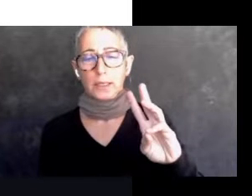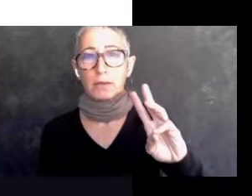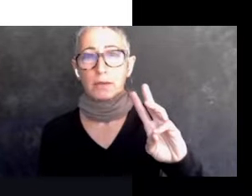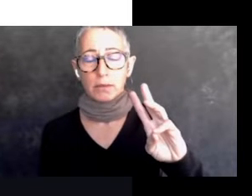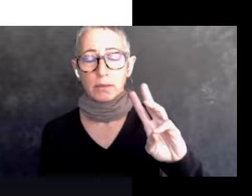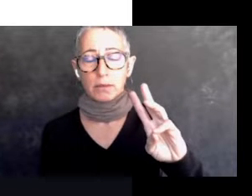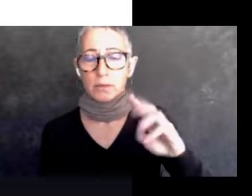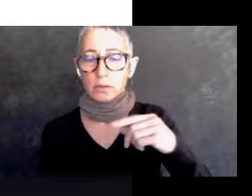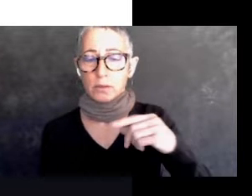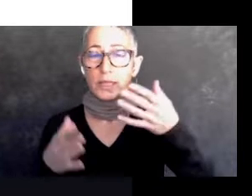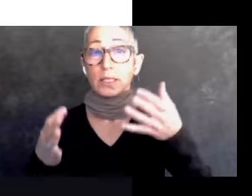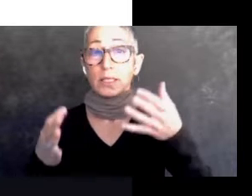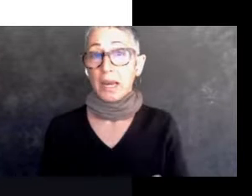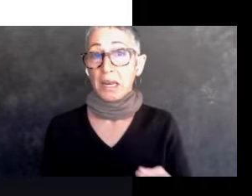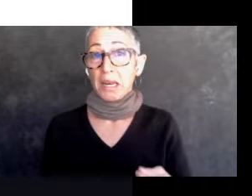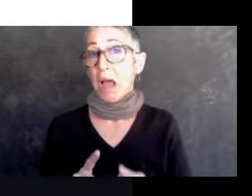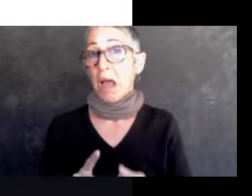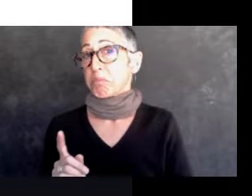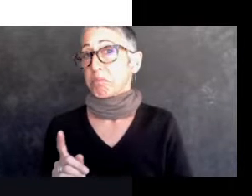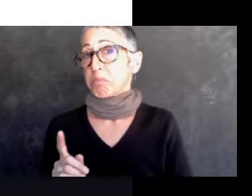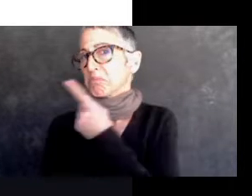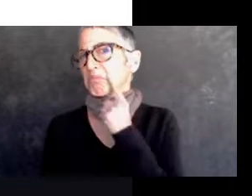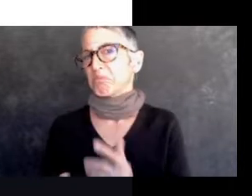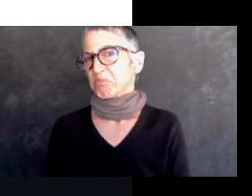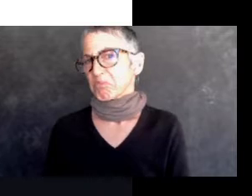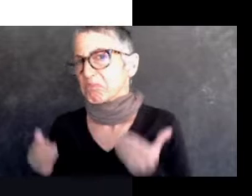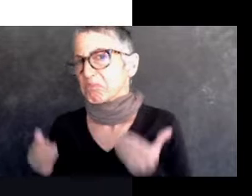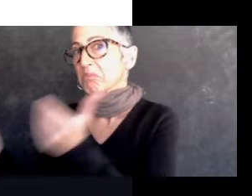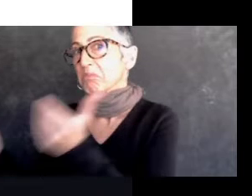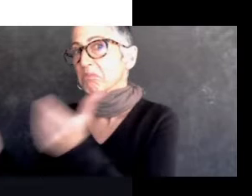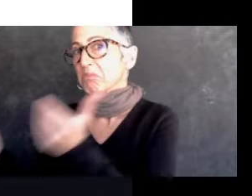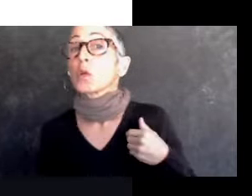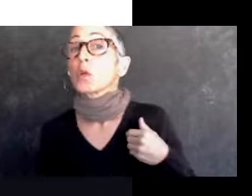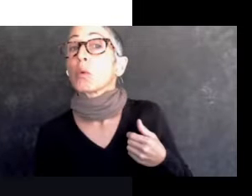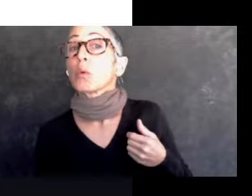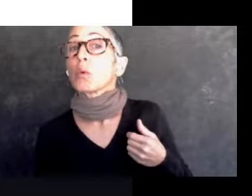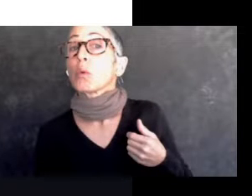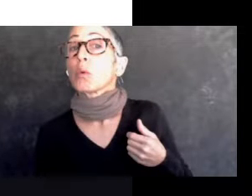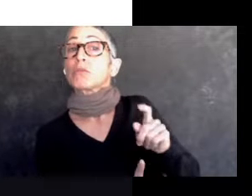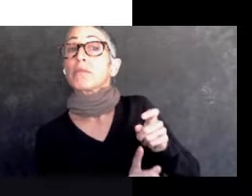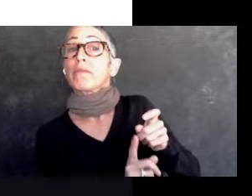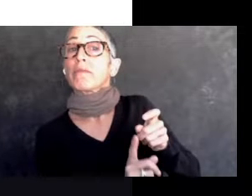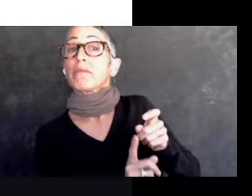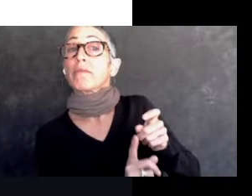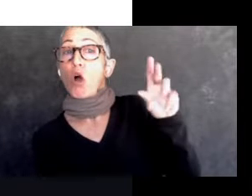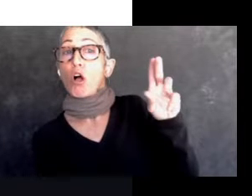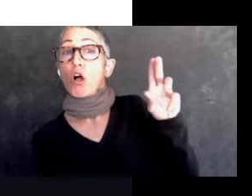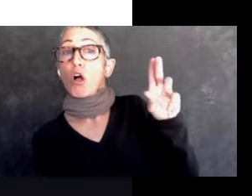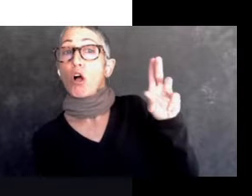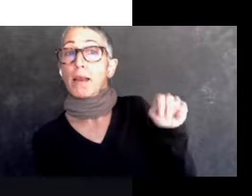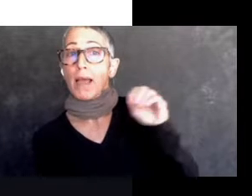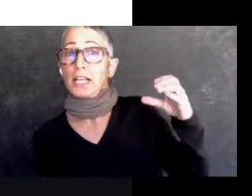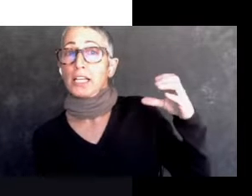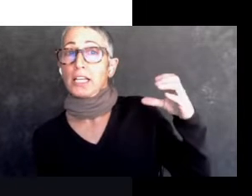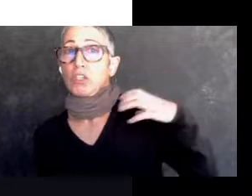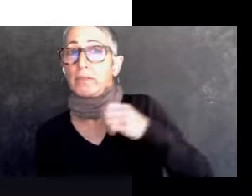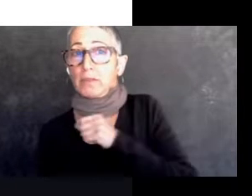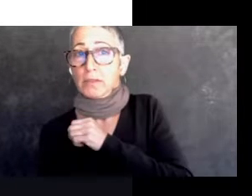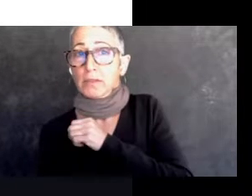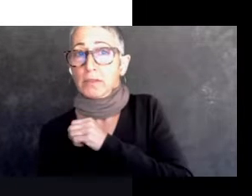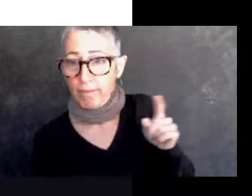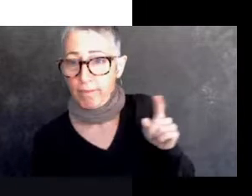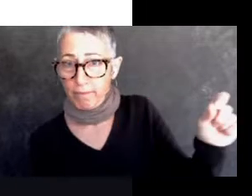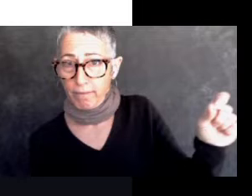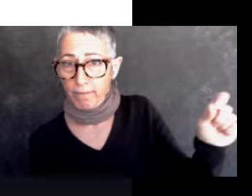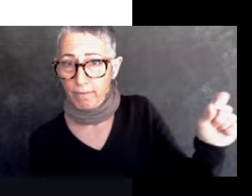kind of go rogue. did get permission from the alderman's chief of staff, uh, to, to put raised